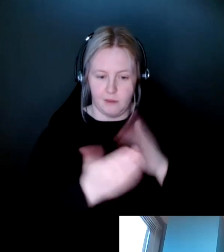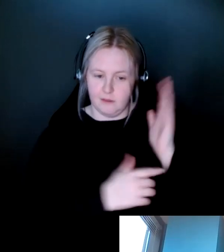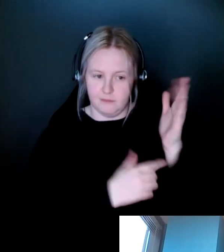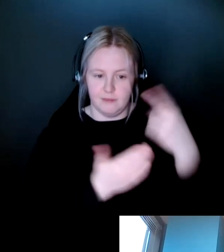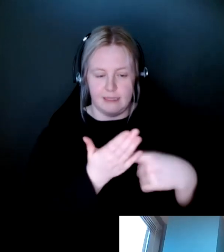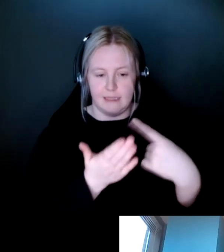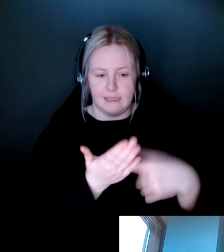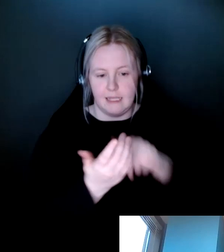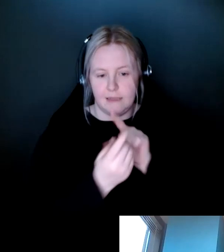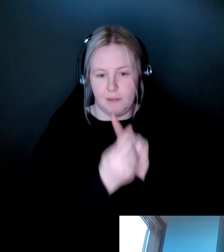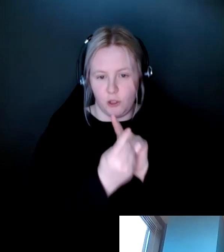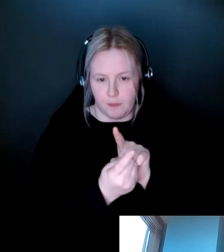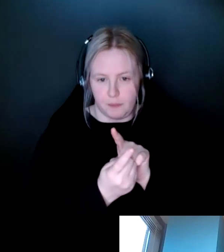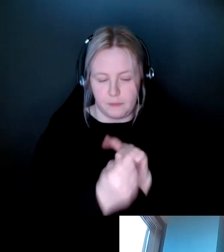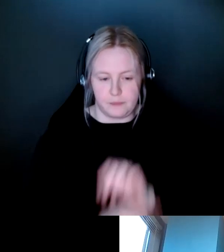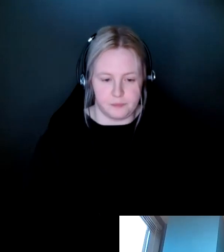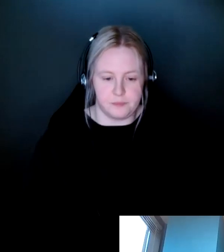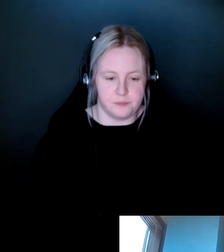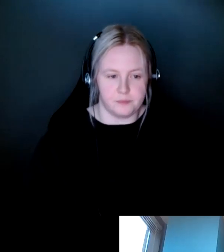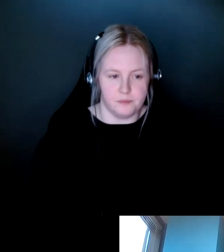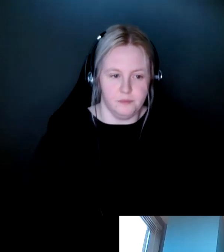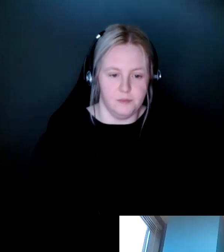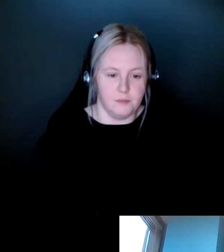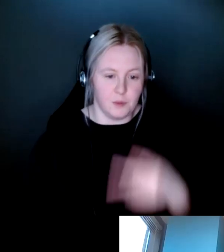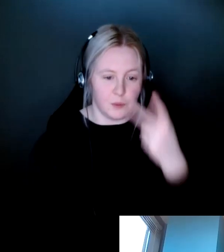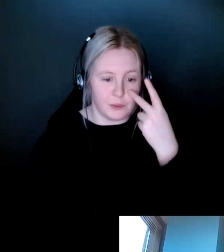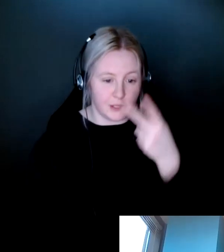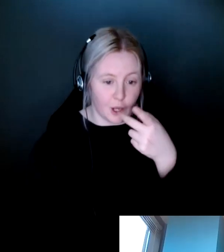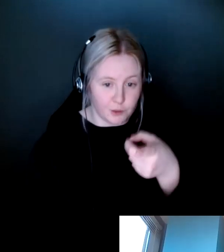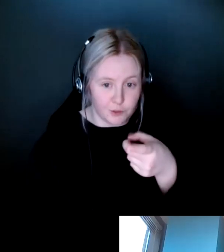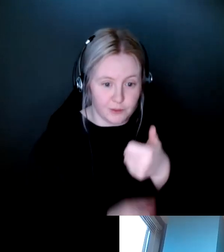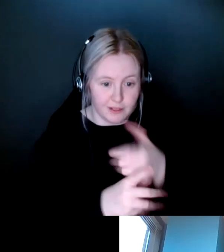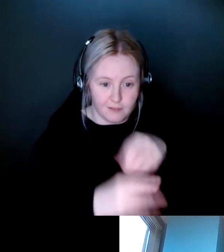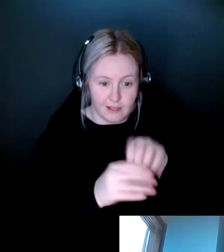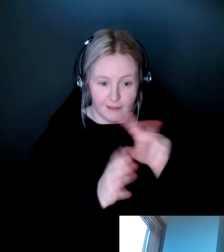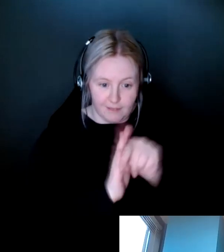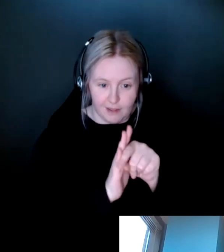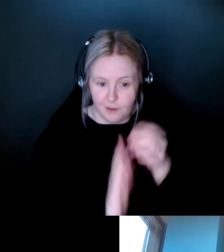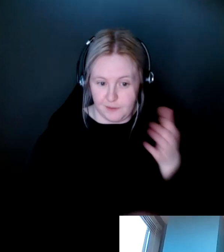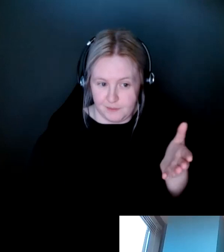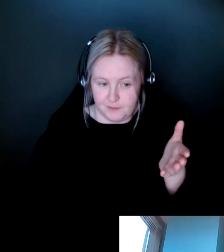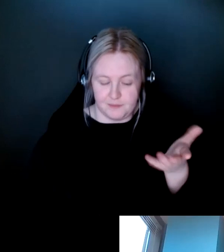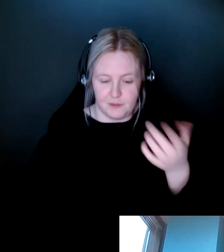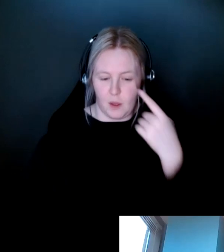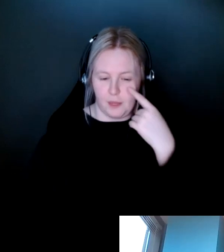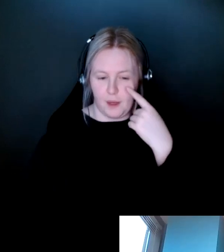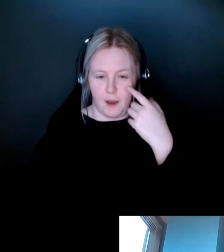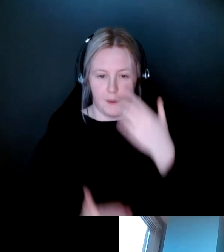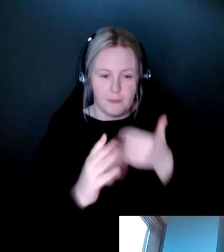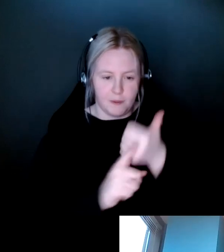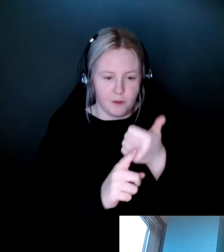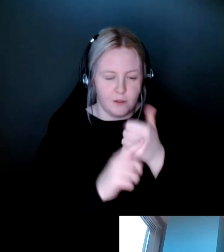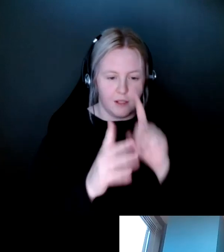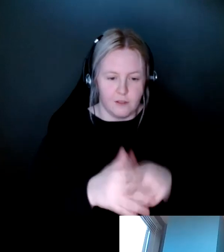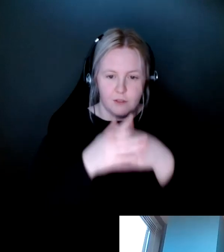mentorship. We saw a little peek of you in that video there. I thought we could just maybe start off by giving a very brief